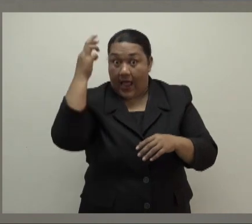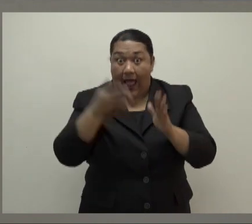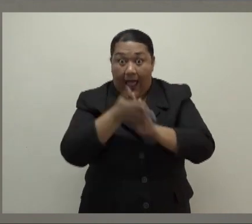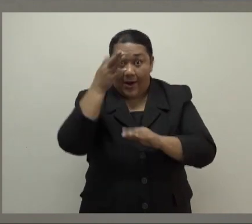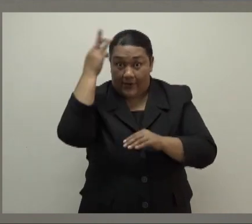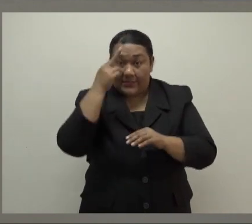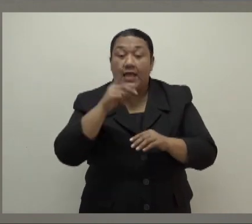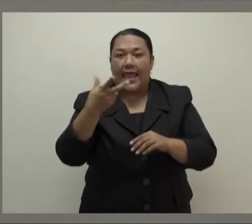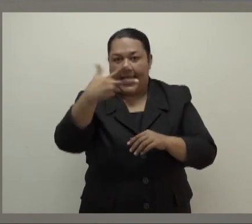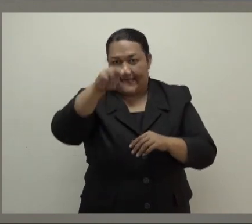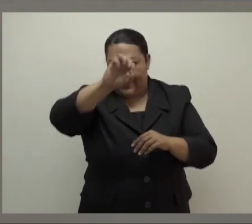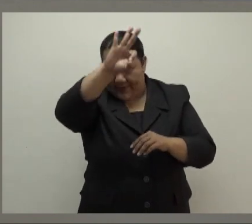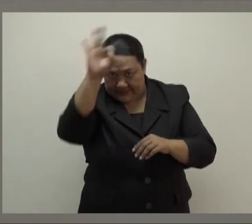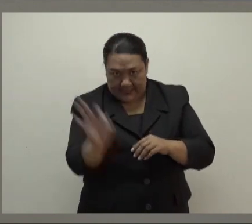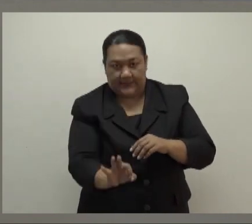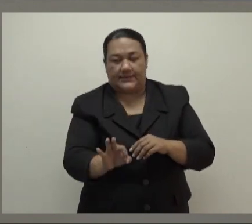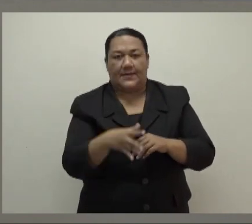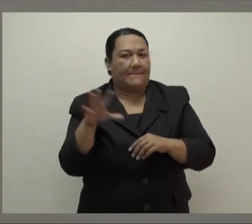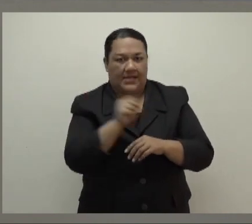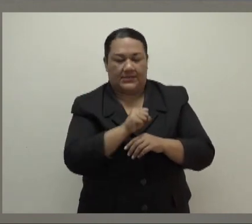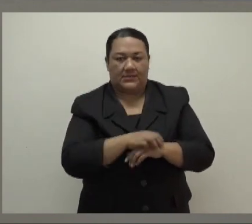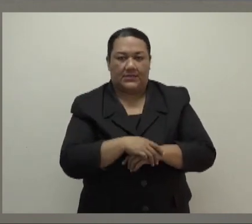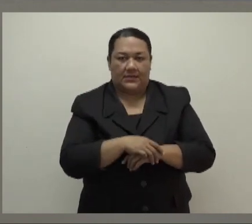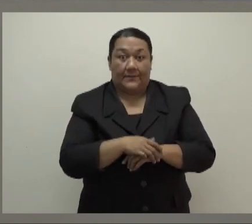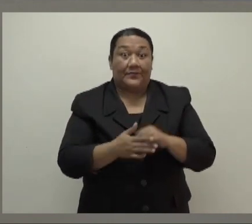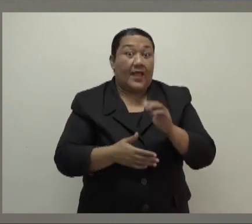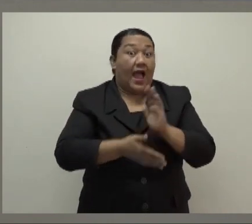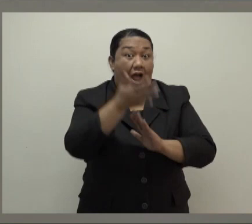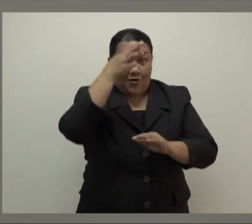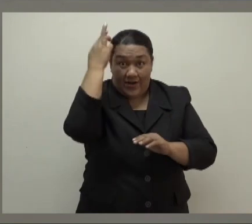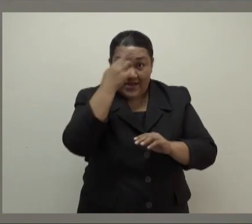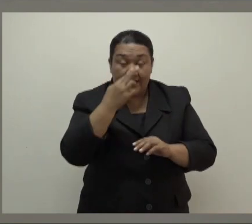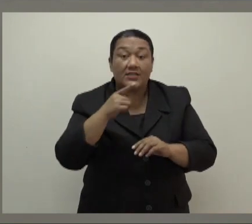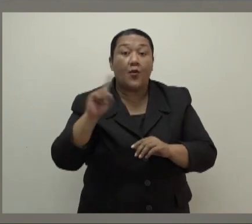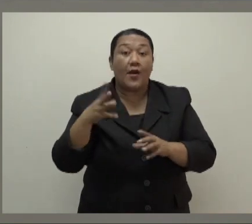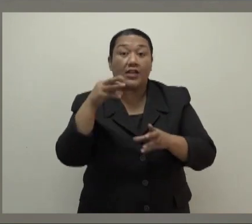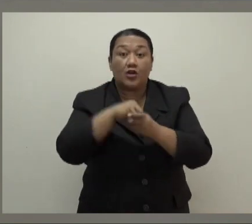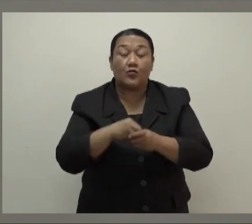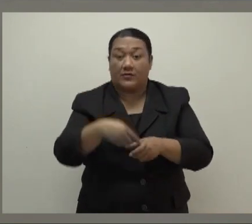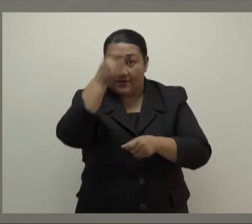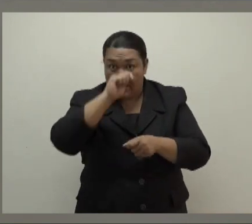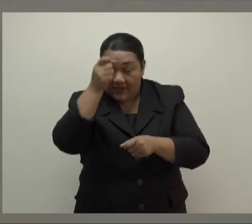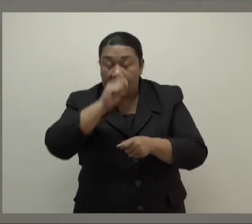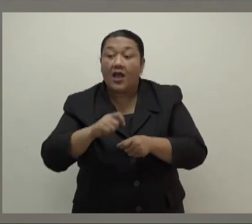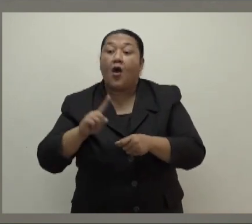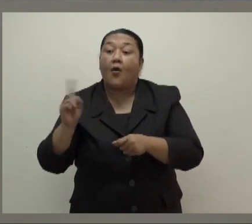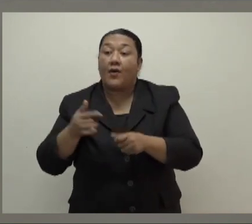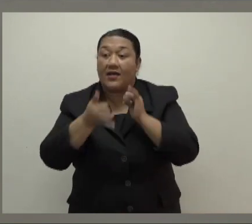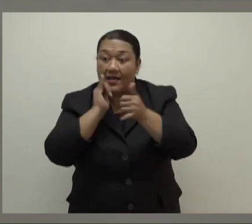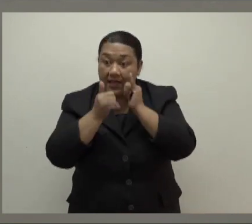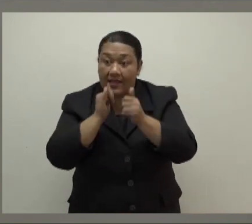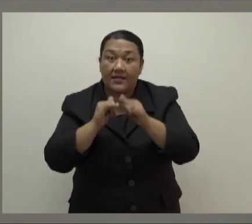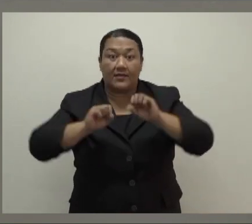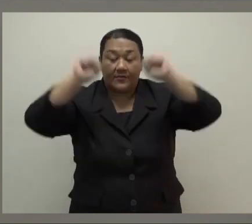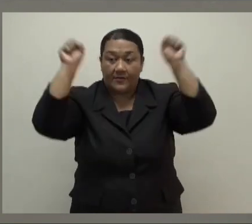must operate at 80% capacity. High-risk businesses include cinemas, bars, taverns, gyms,